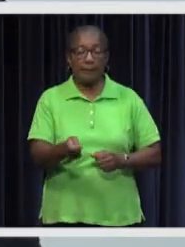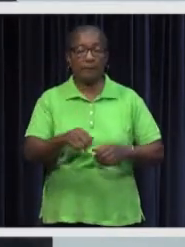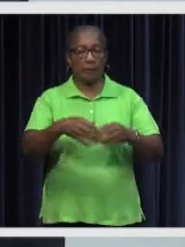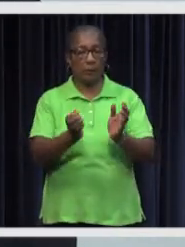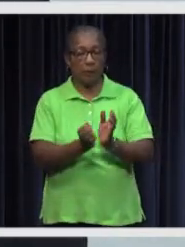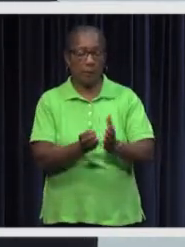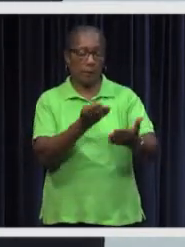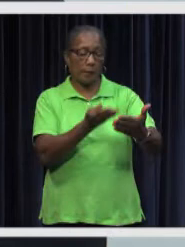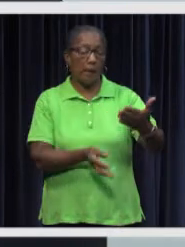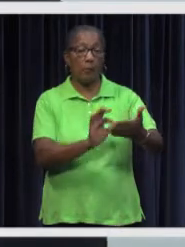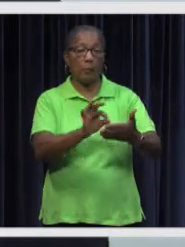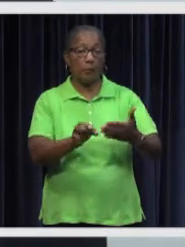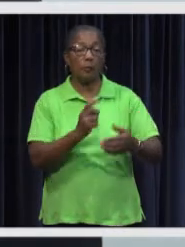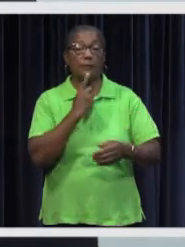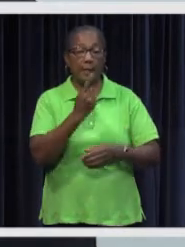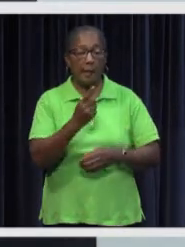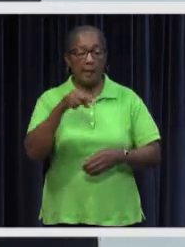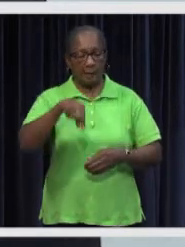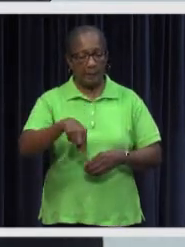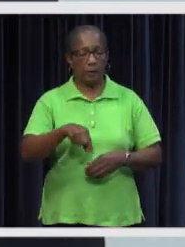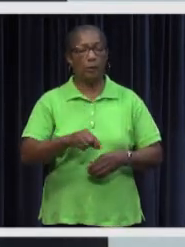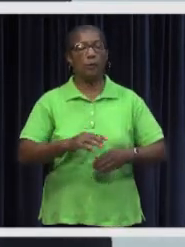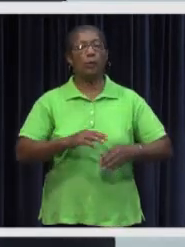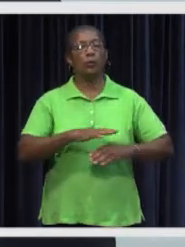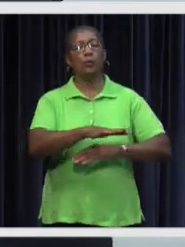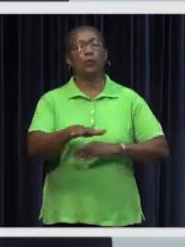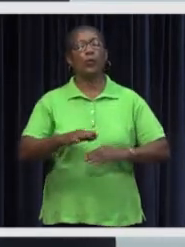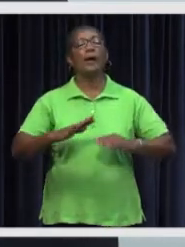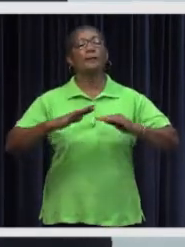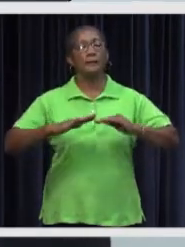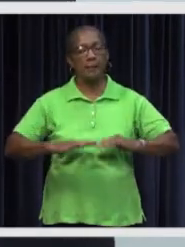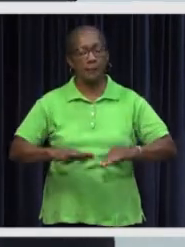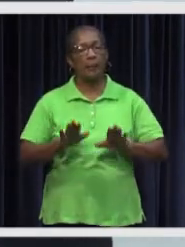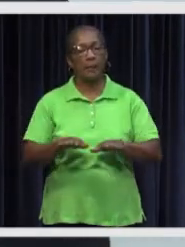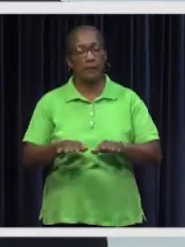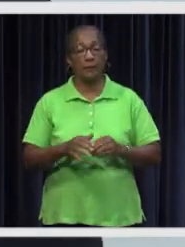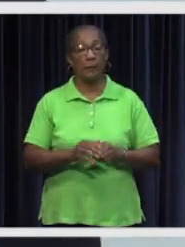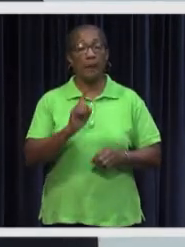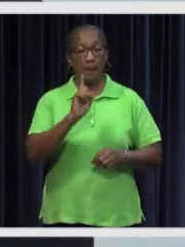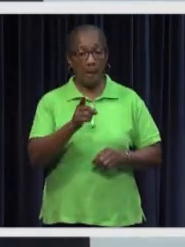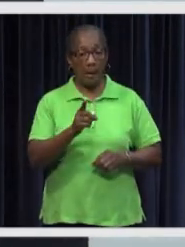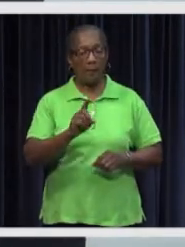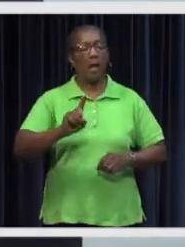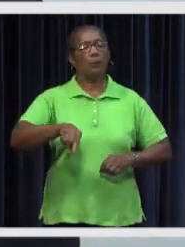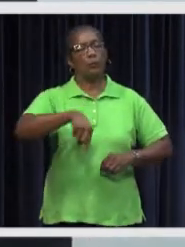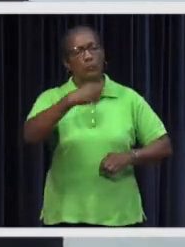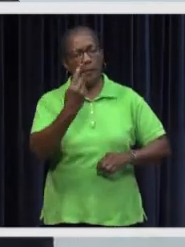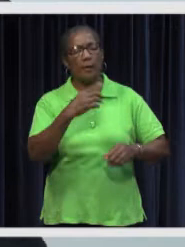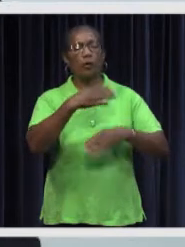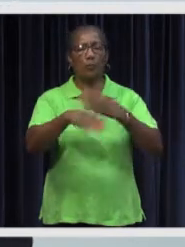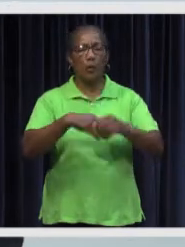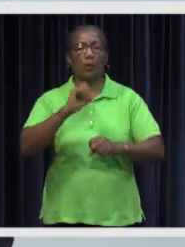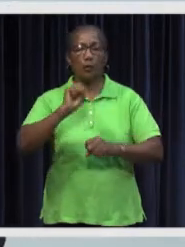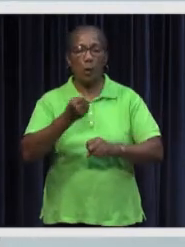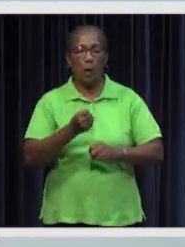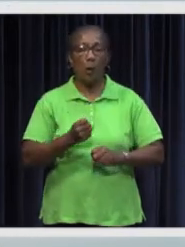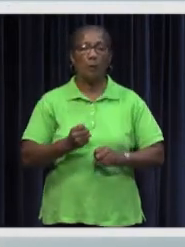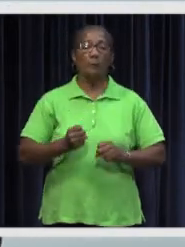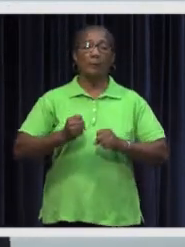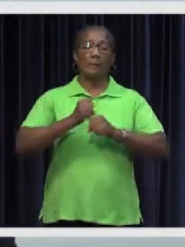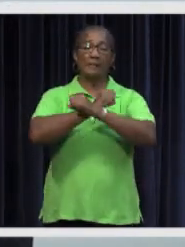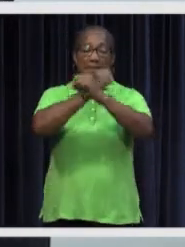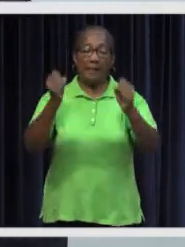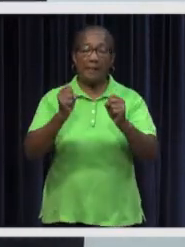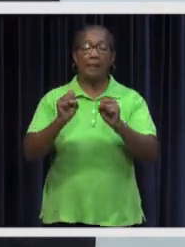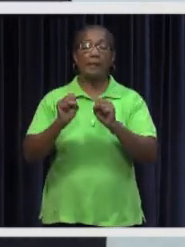Parliament Melvin Bova explained that so far the situation has remained manageable, but more must be done to win